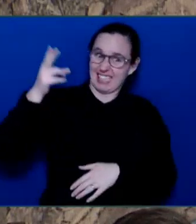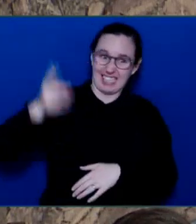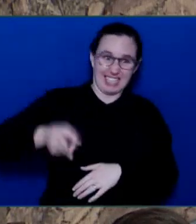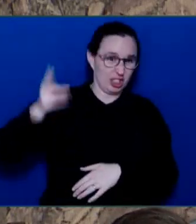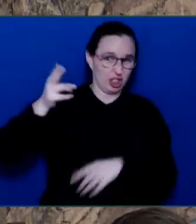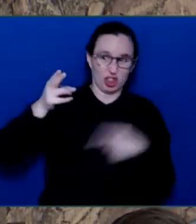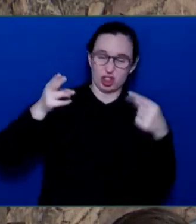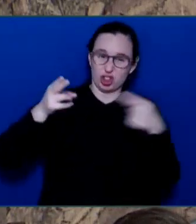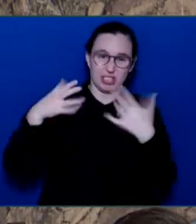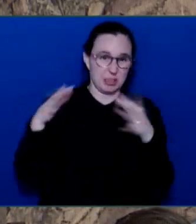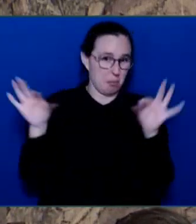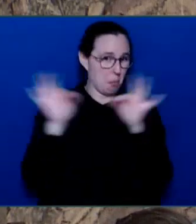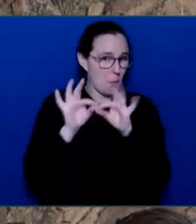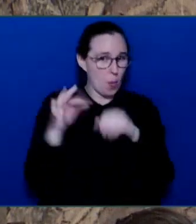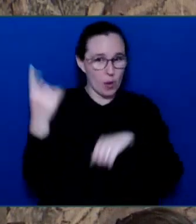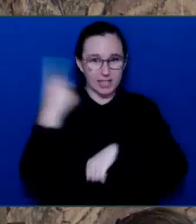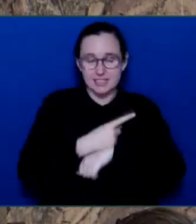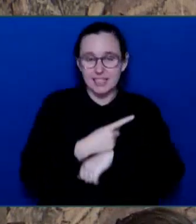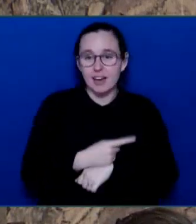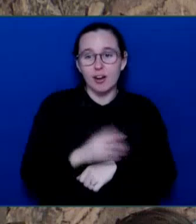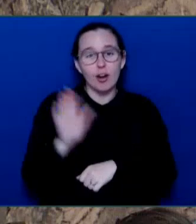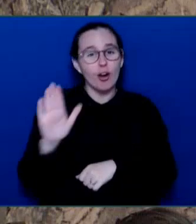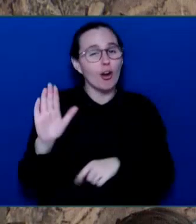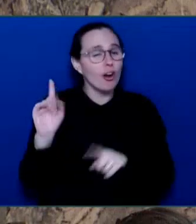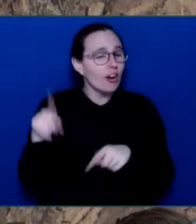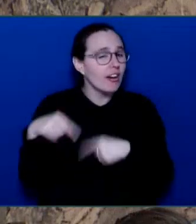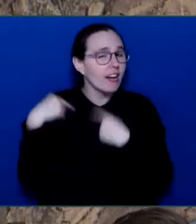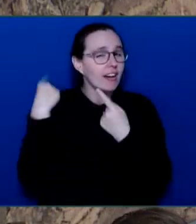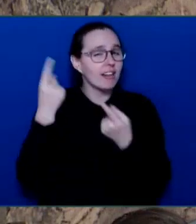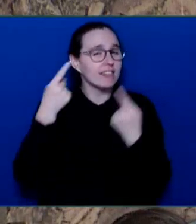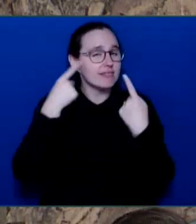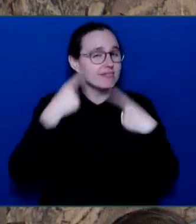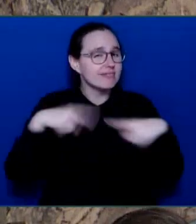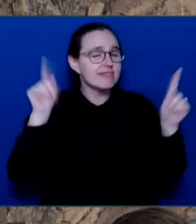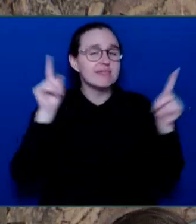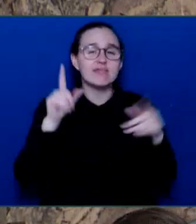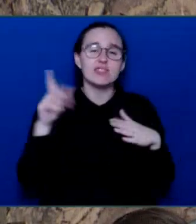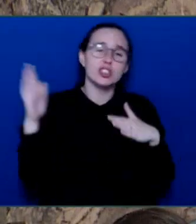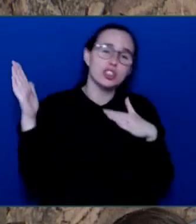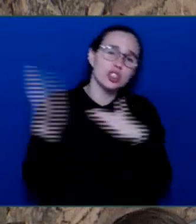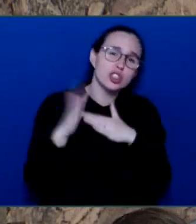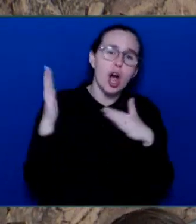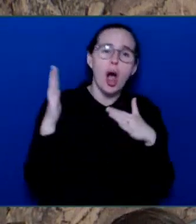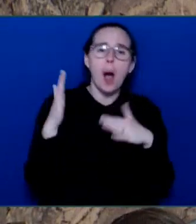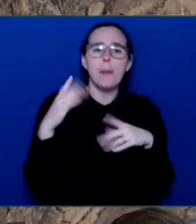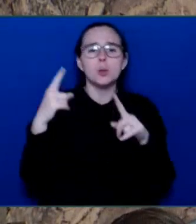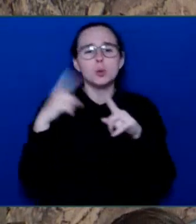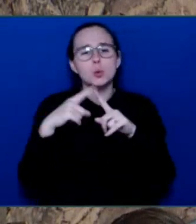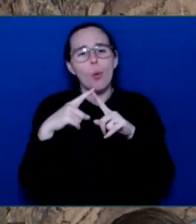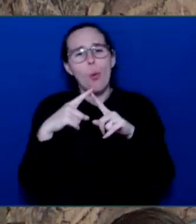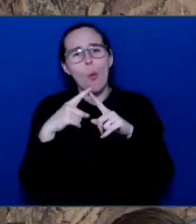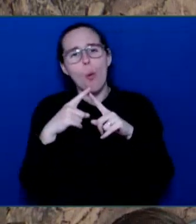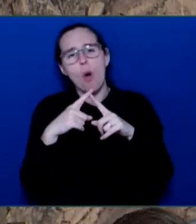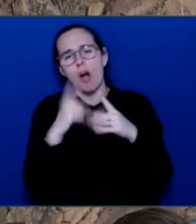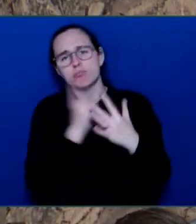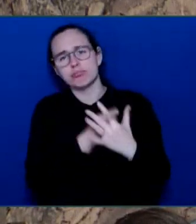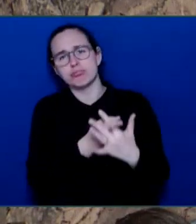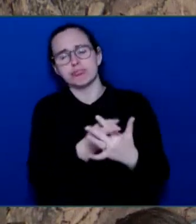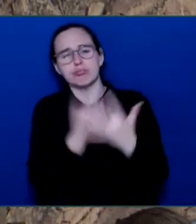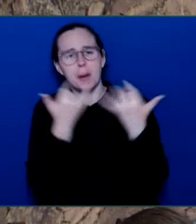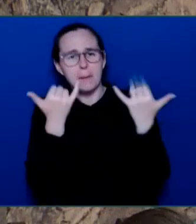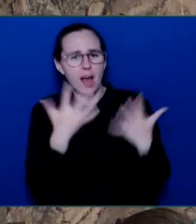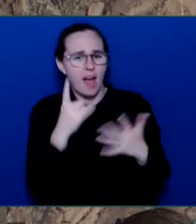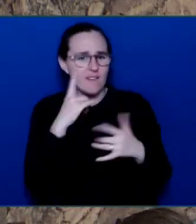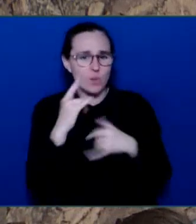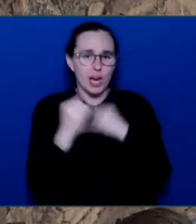of British Columbia to becoming the highest-scoring player in international soccer history is encompassing both men's and women's games is